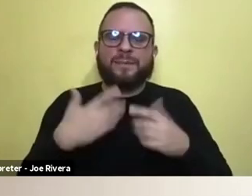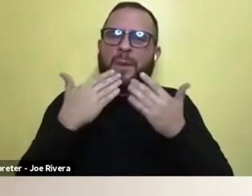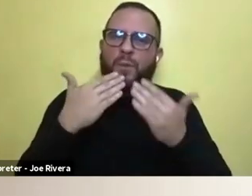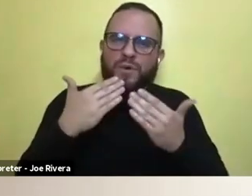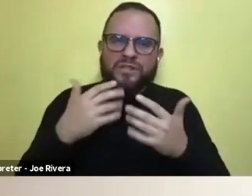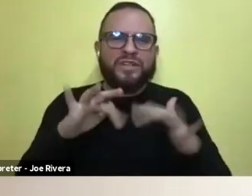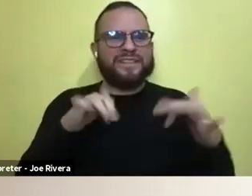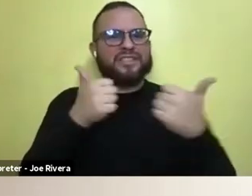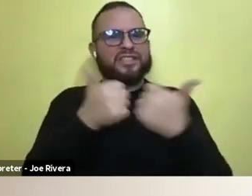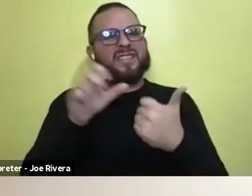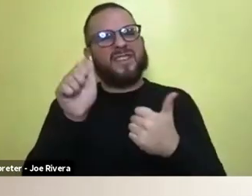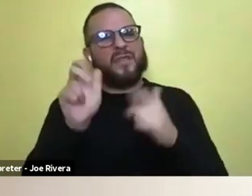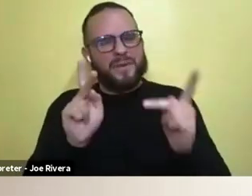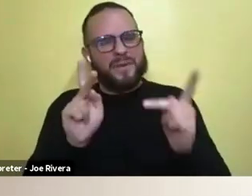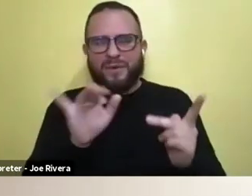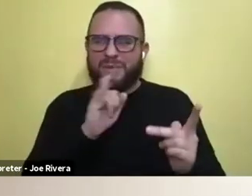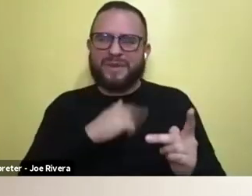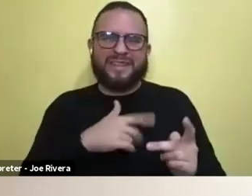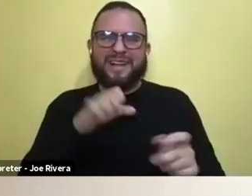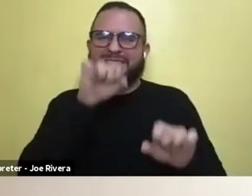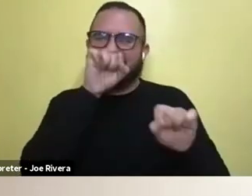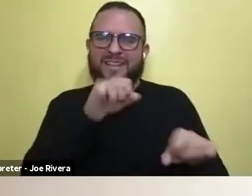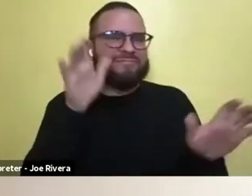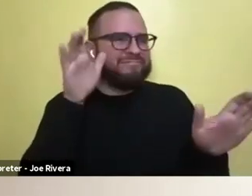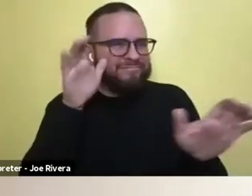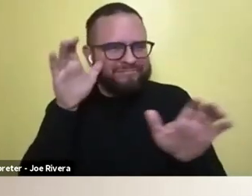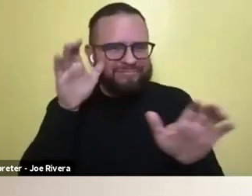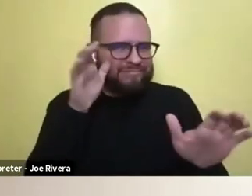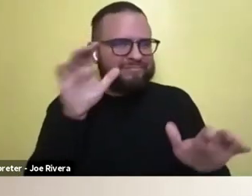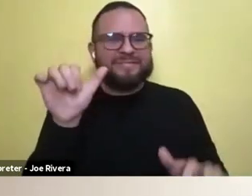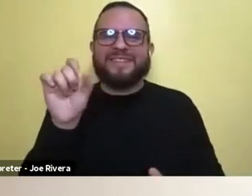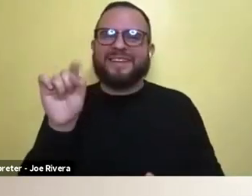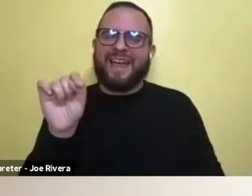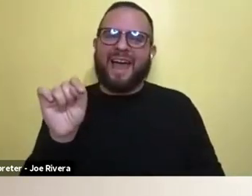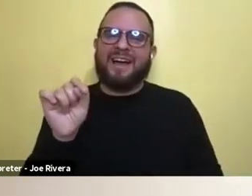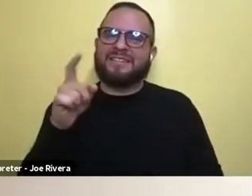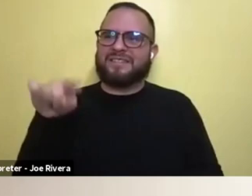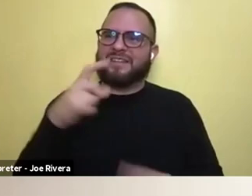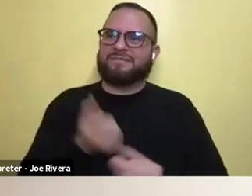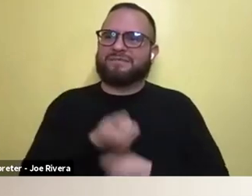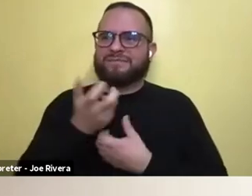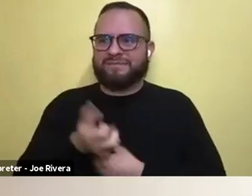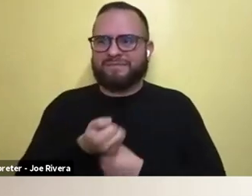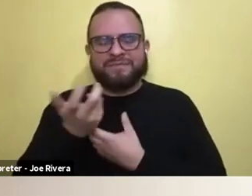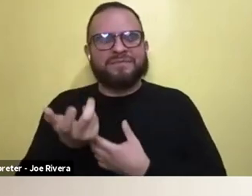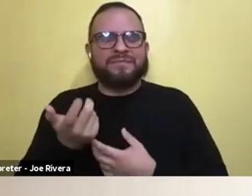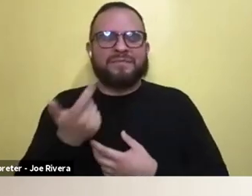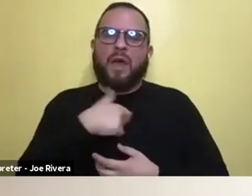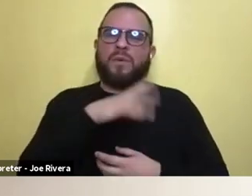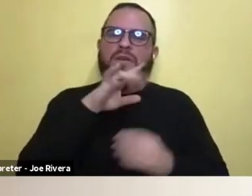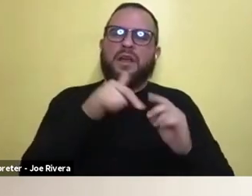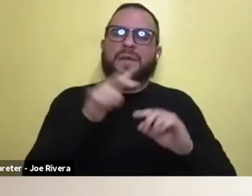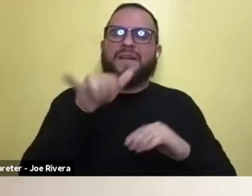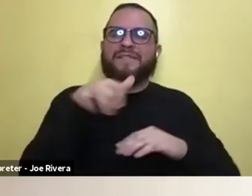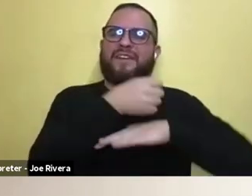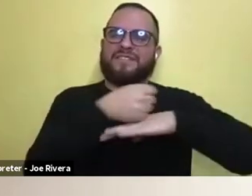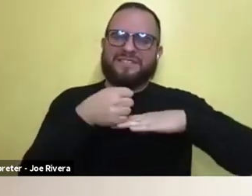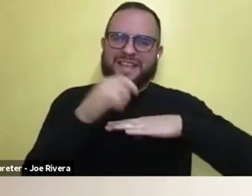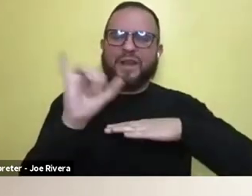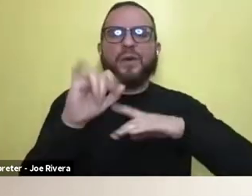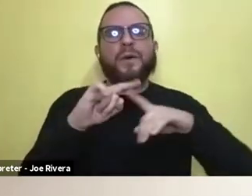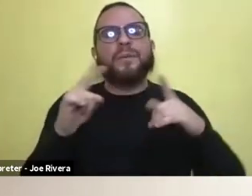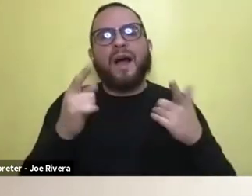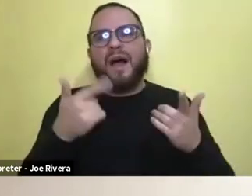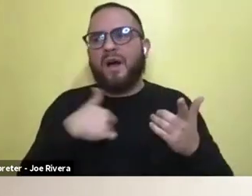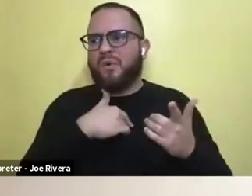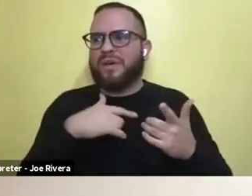and, you I love even hearing the cast talk about, and I know we had lots of discussions on set, we deal with really tough situations and, you know, growing up, uh,